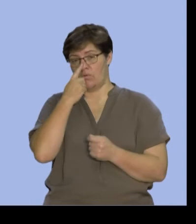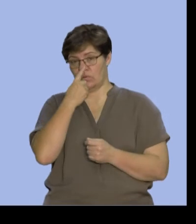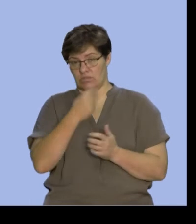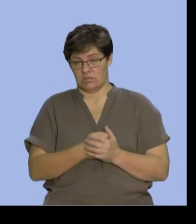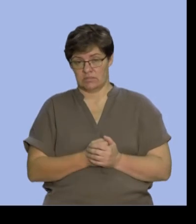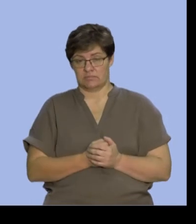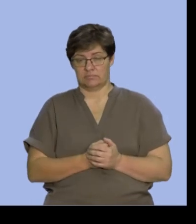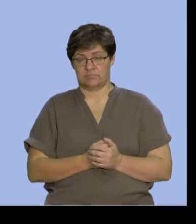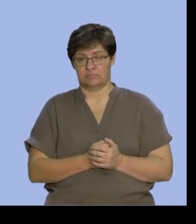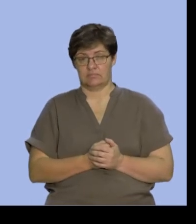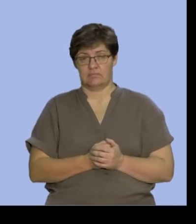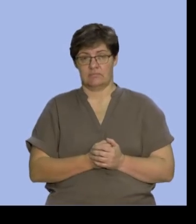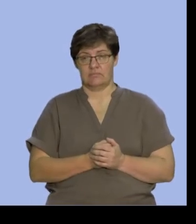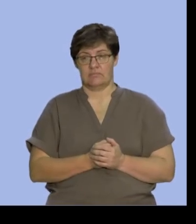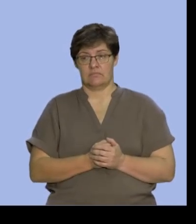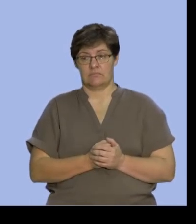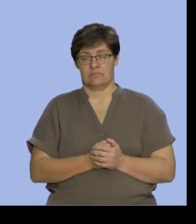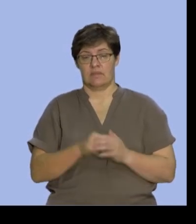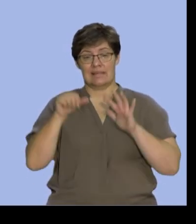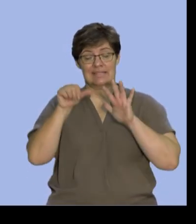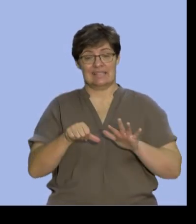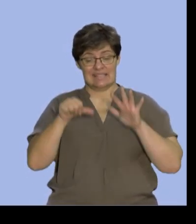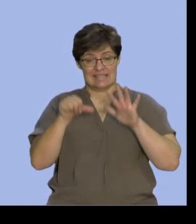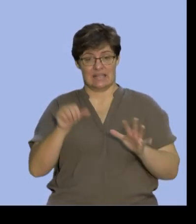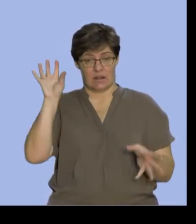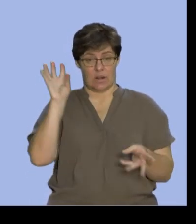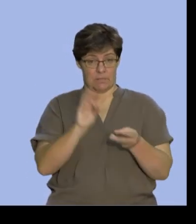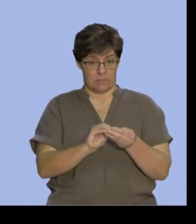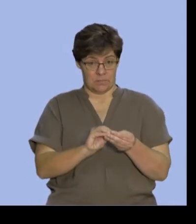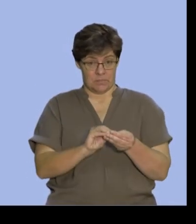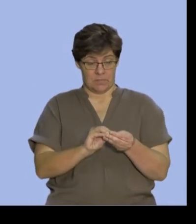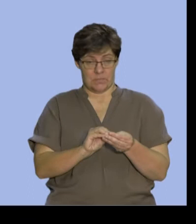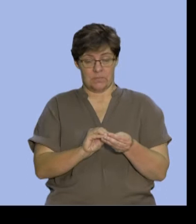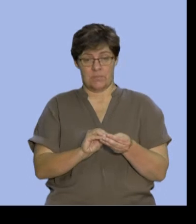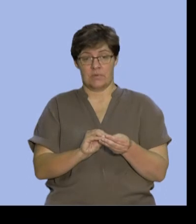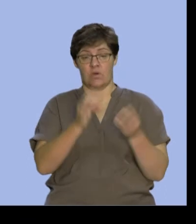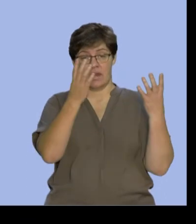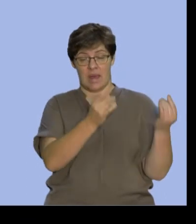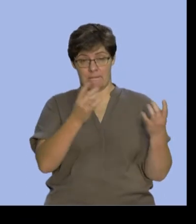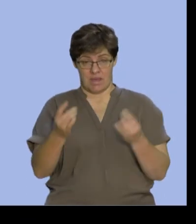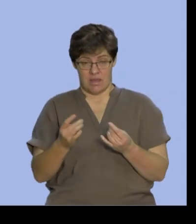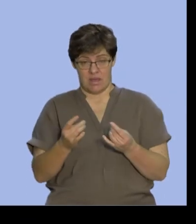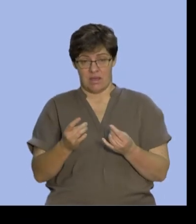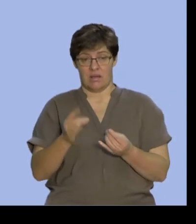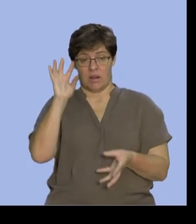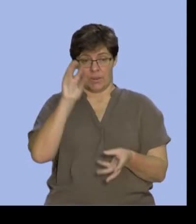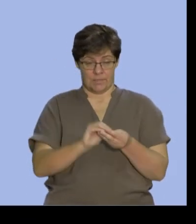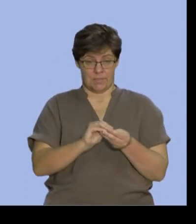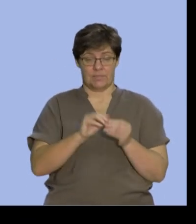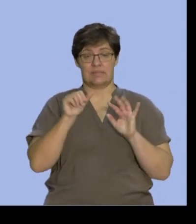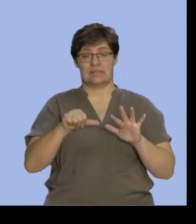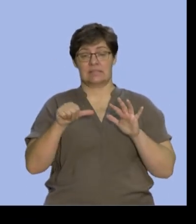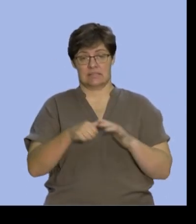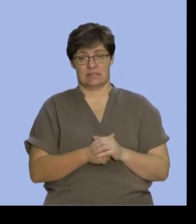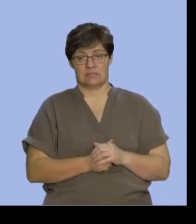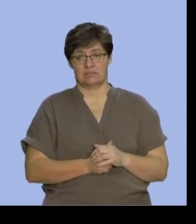We recognize that there were 16 in total. So all of these numbers add up to 16. Let me change the